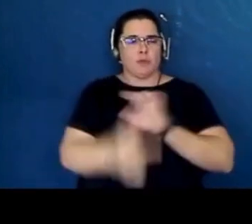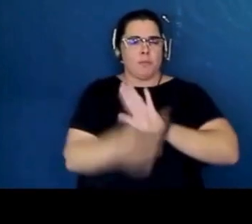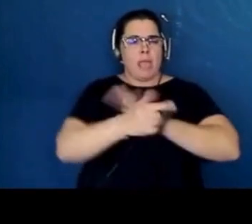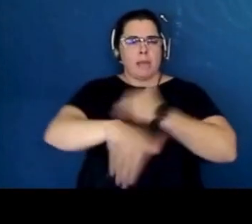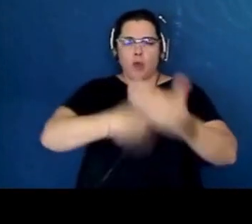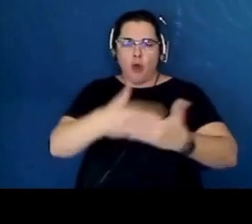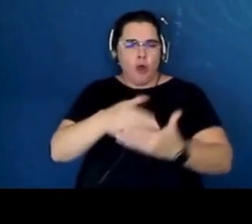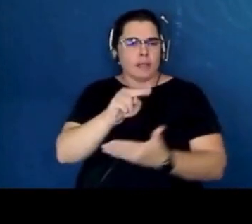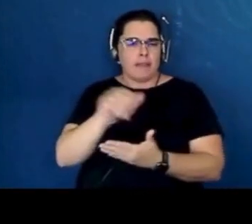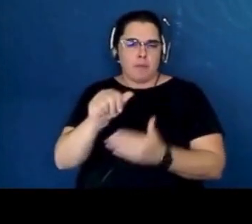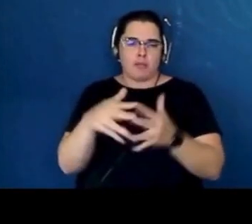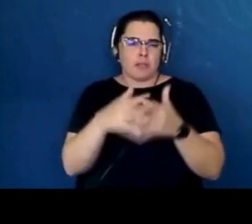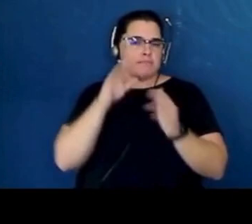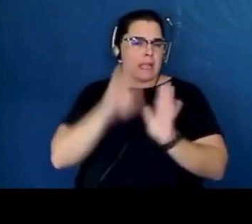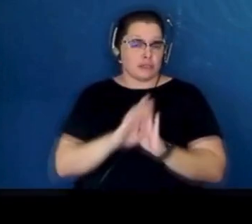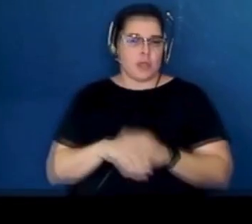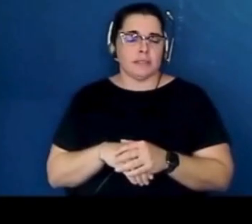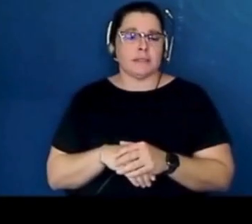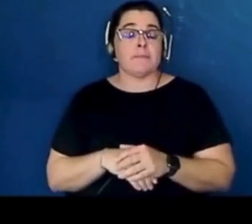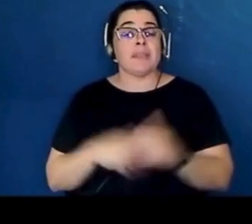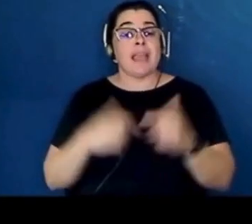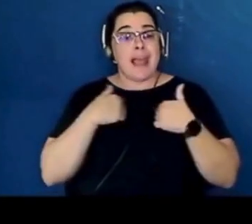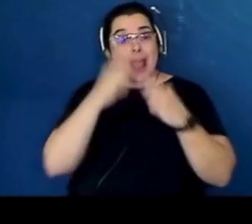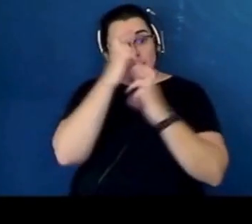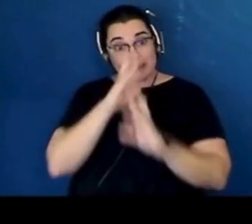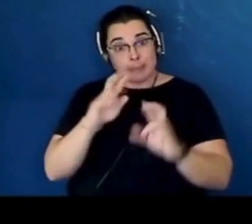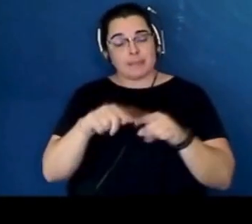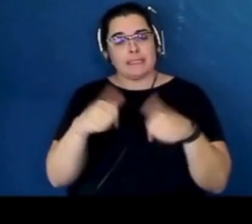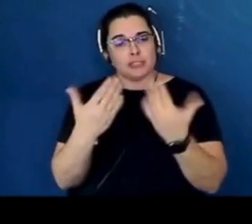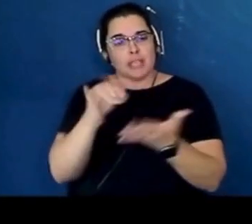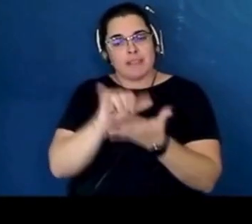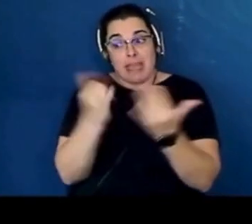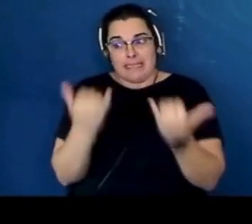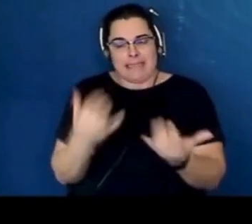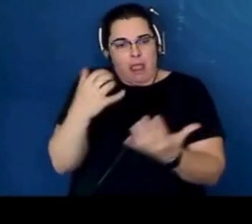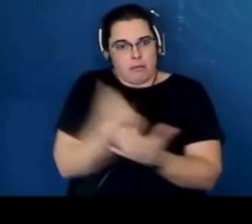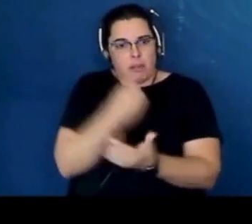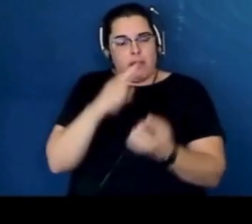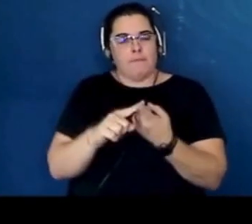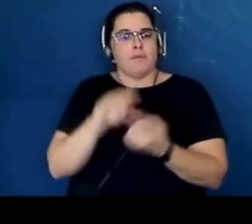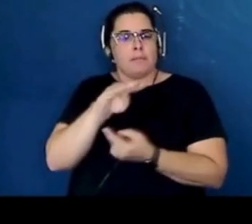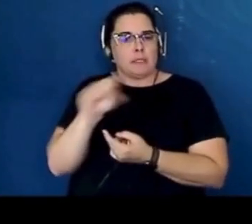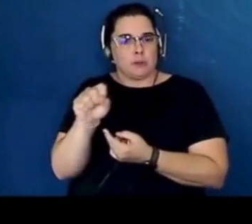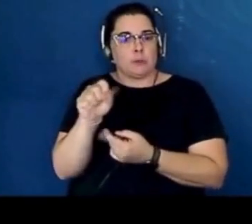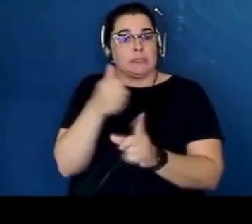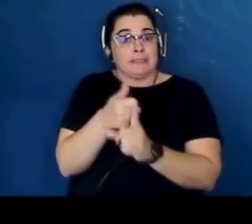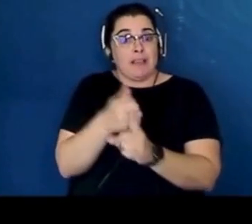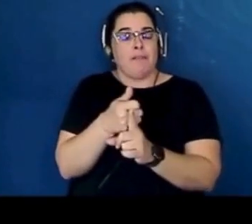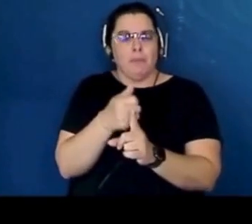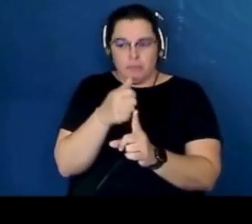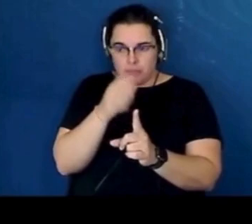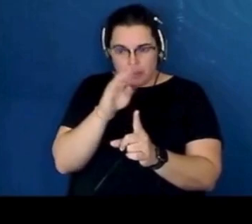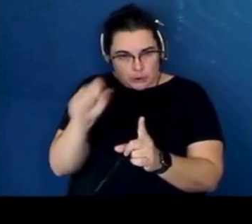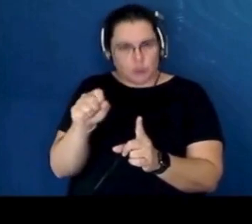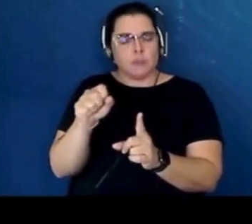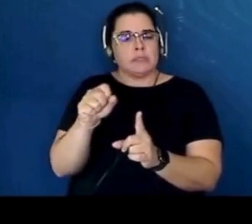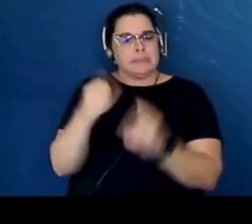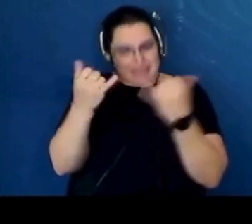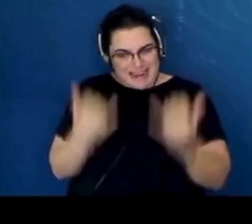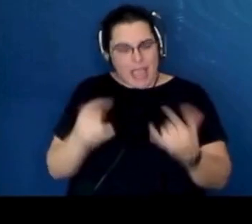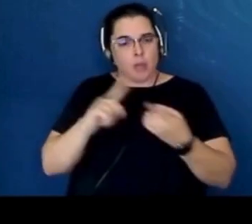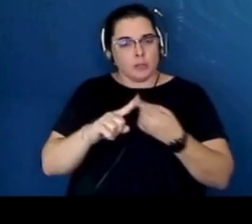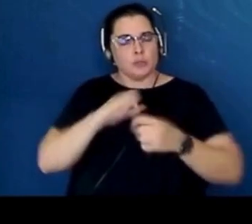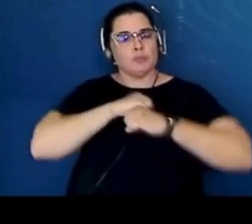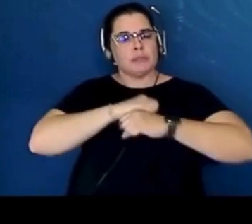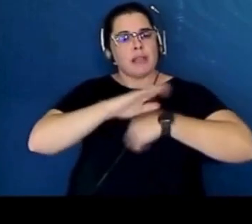Native mascots outright. I respectfully suggest that it's time for the Commonwealth, especially the Commonwealth, to safeguard the civil